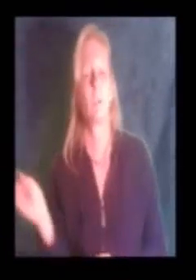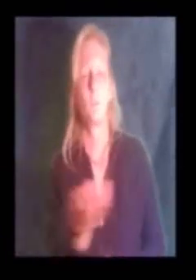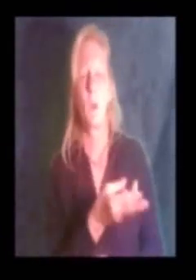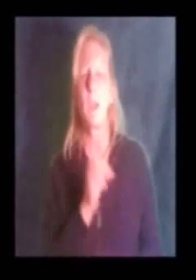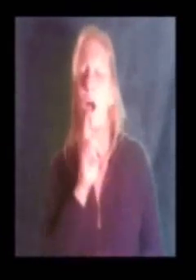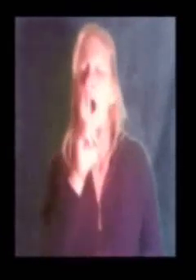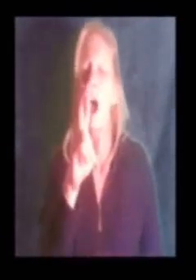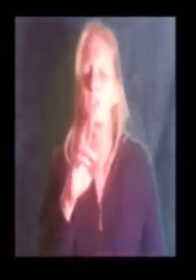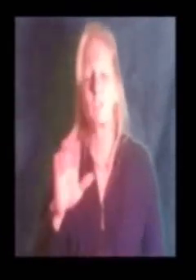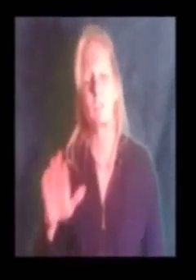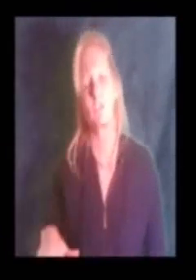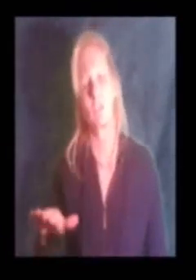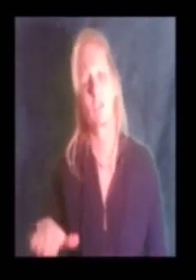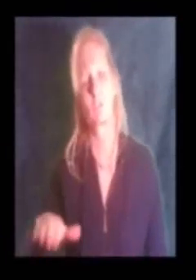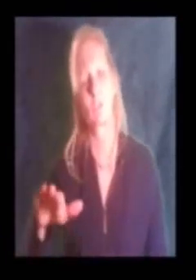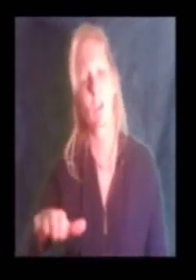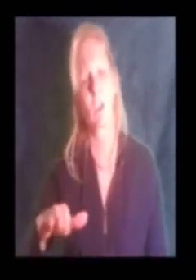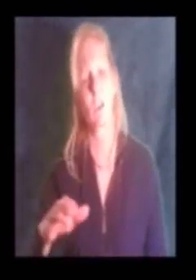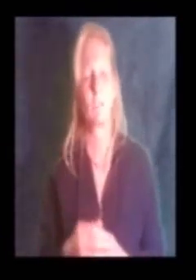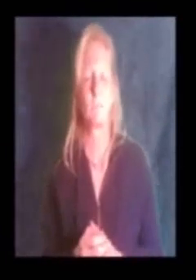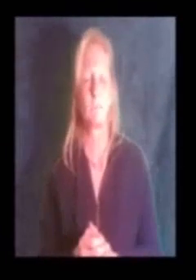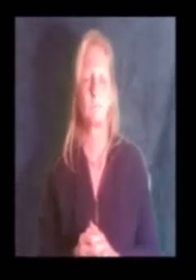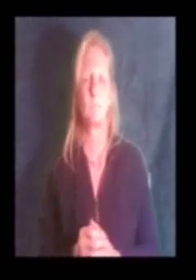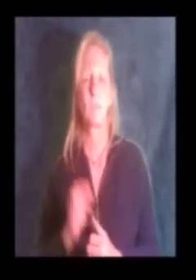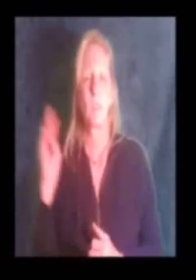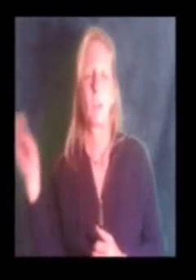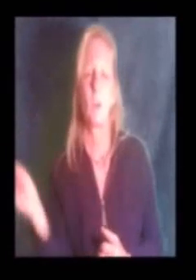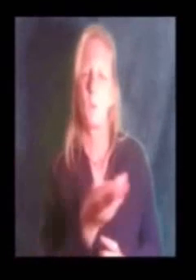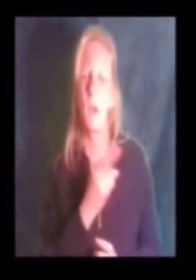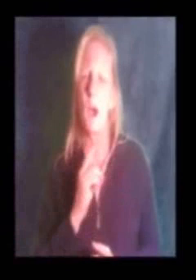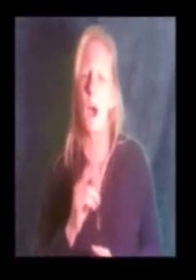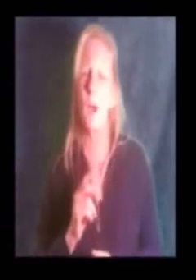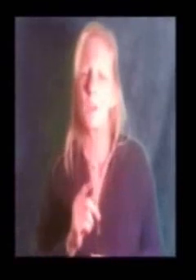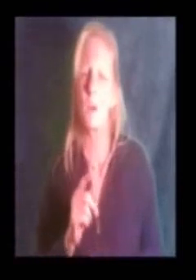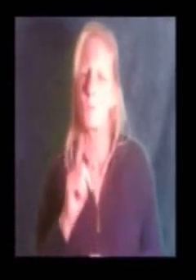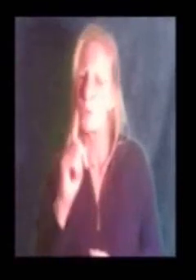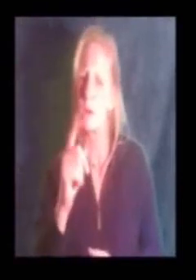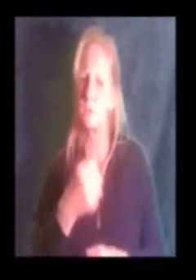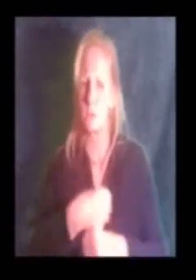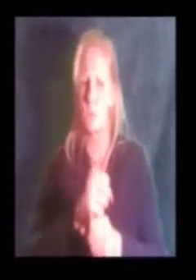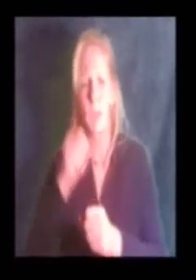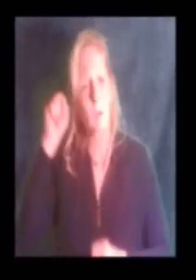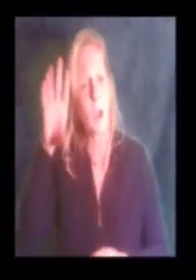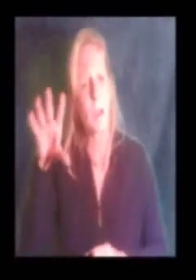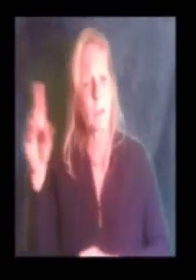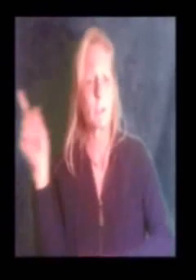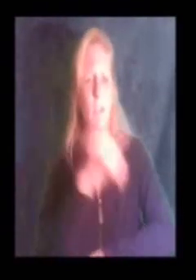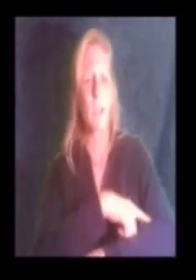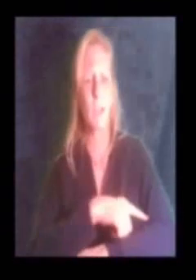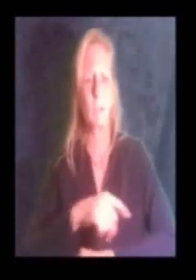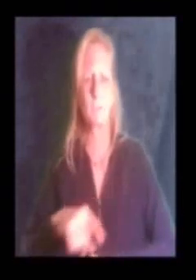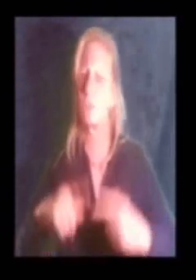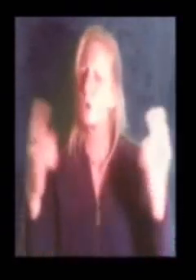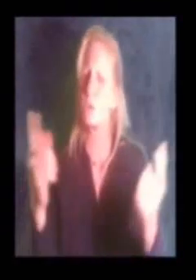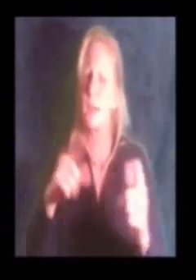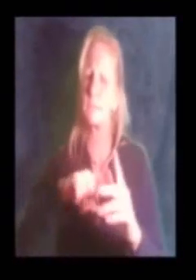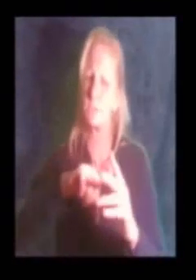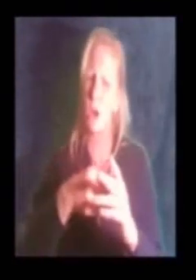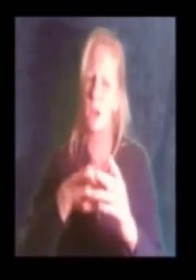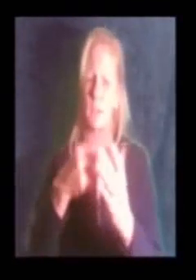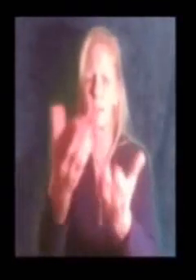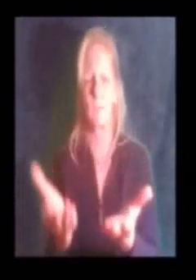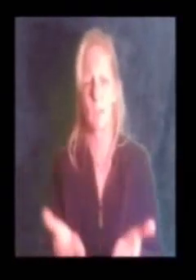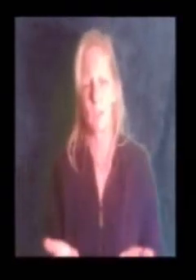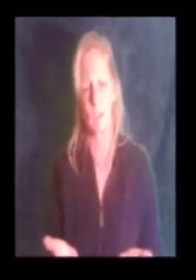We are the children We are the ones who make a brighter day So let's